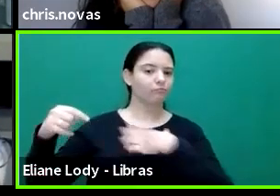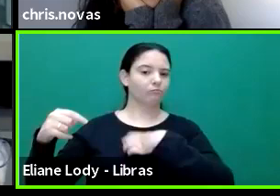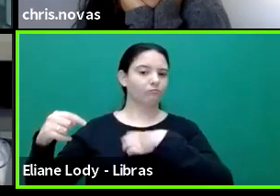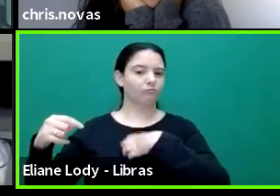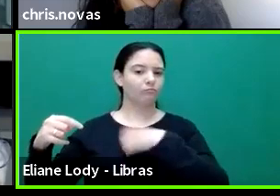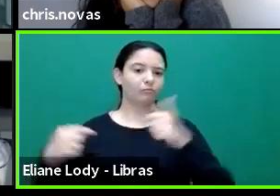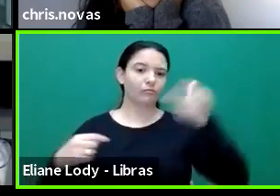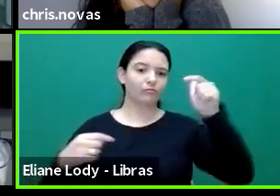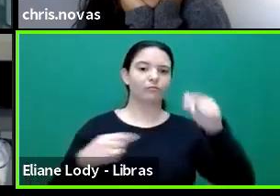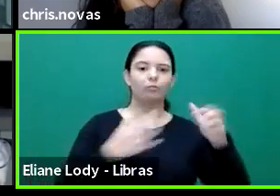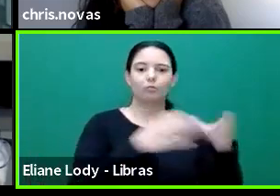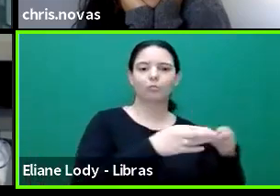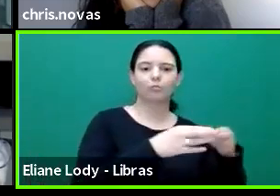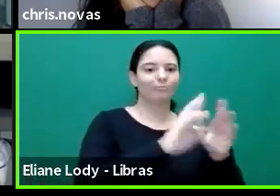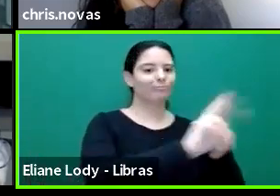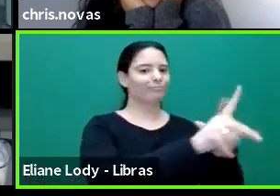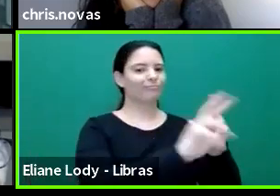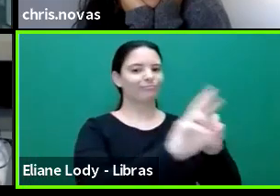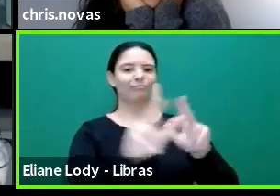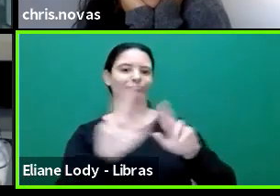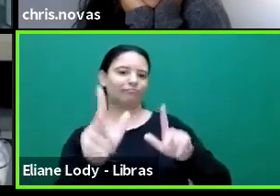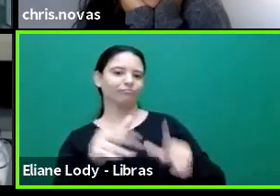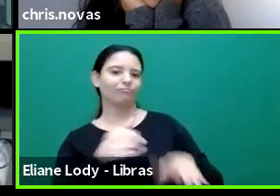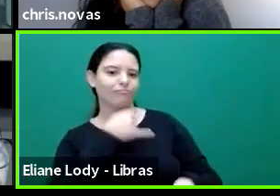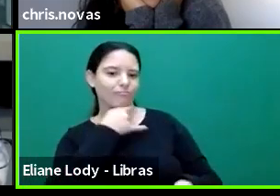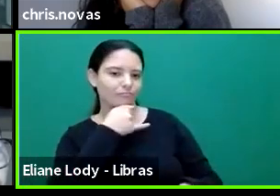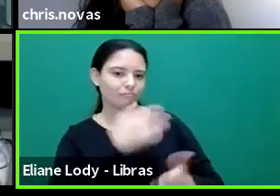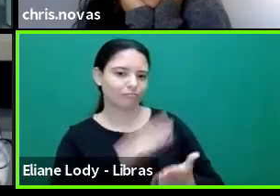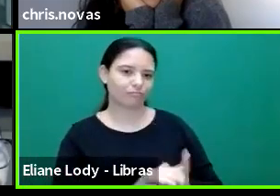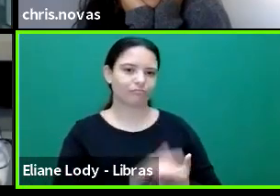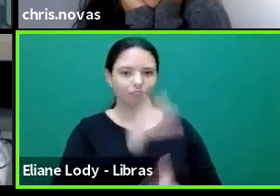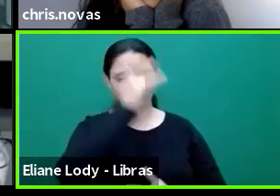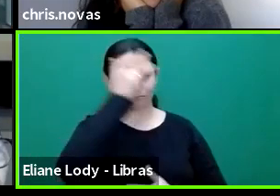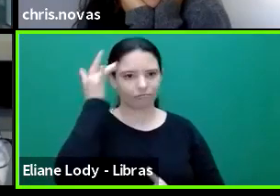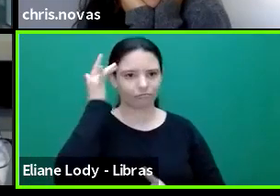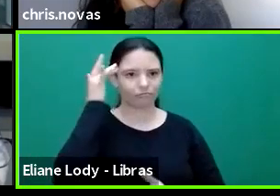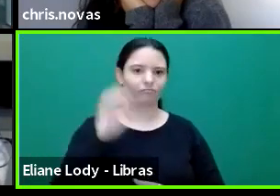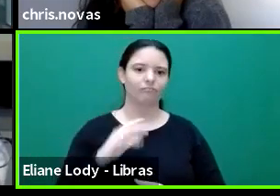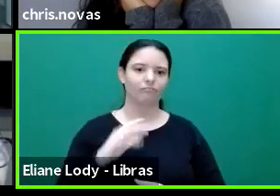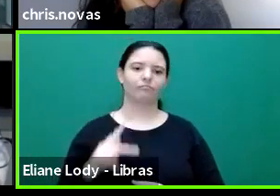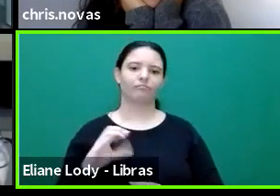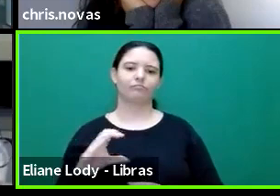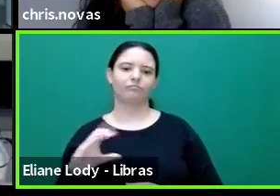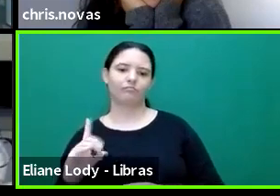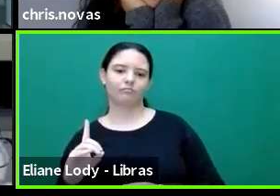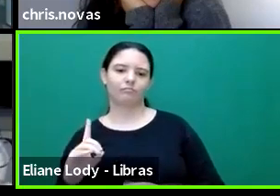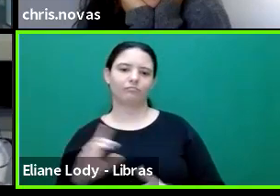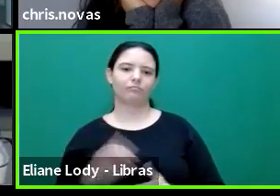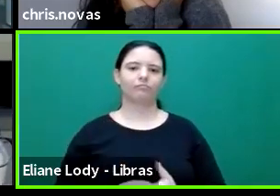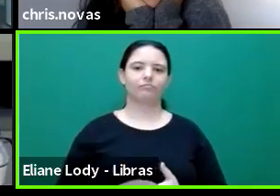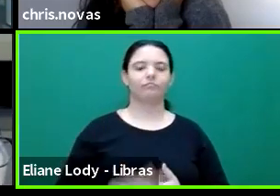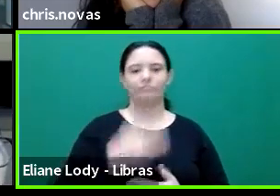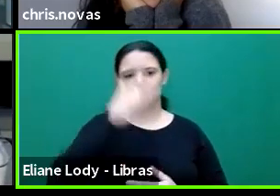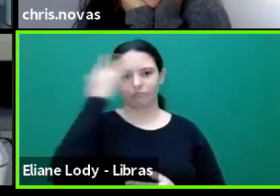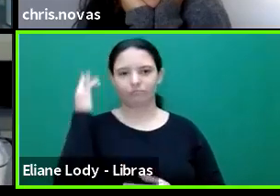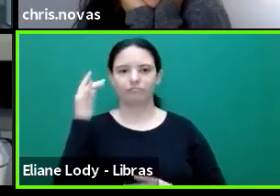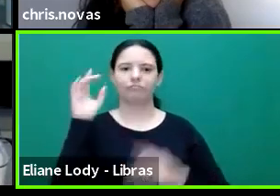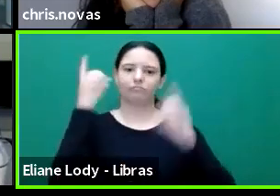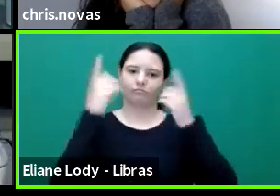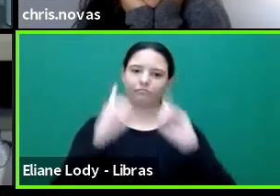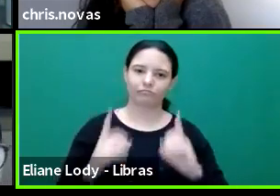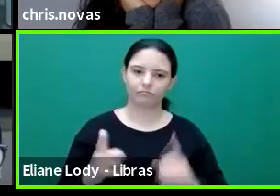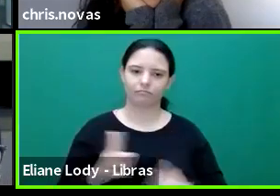I always feel like the vast majority of the people that I'm working with and studying are not included in those